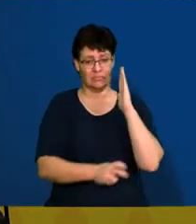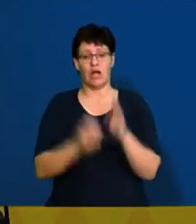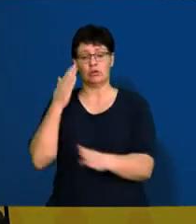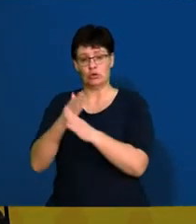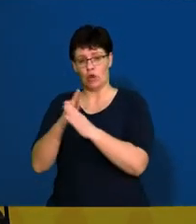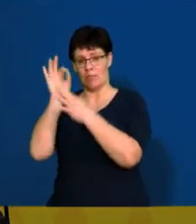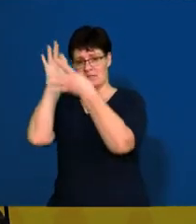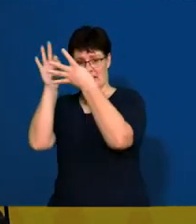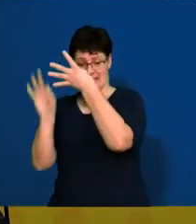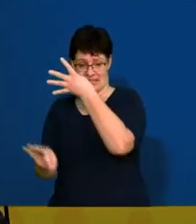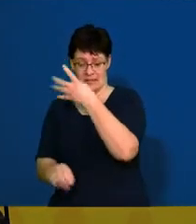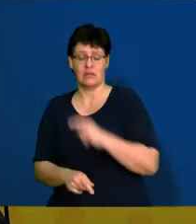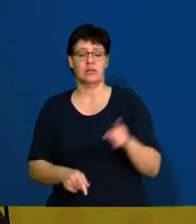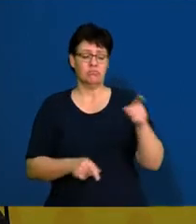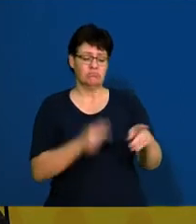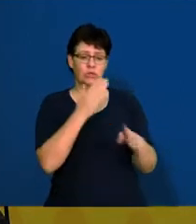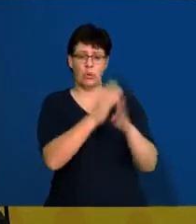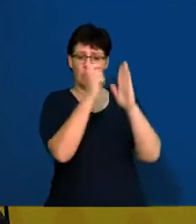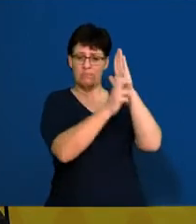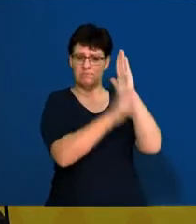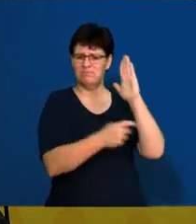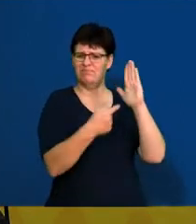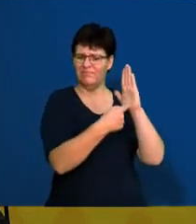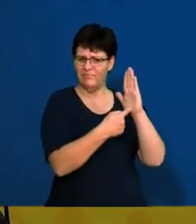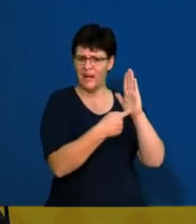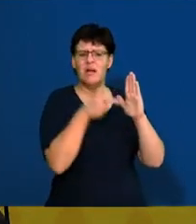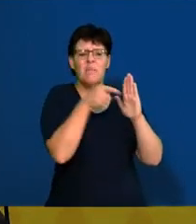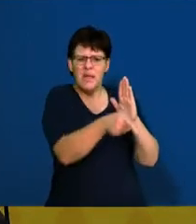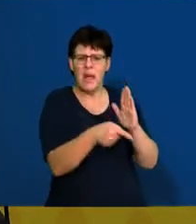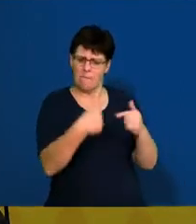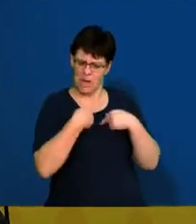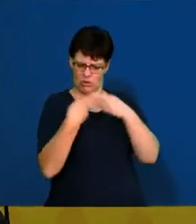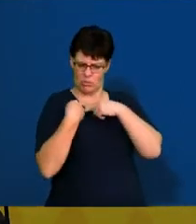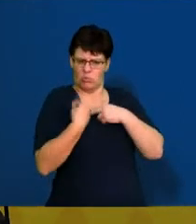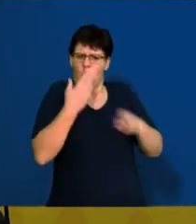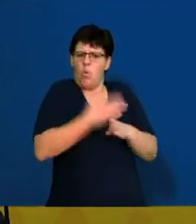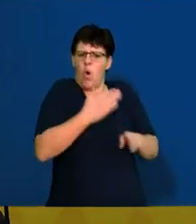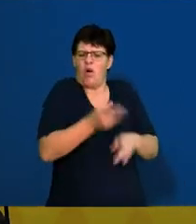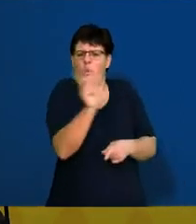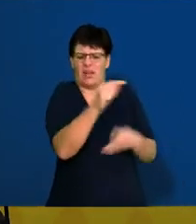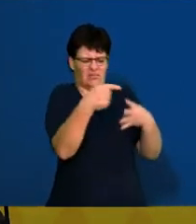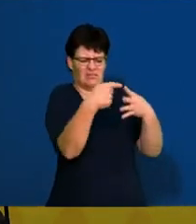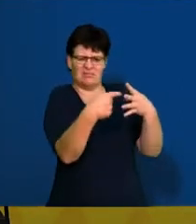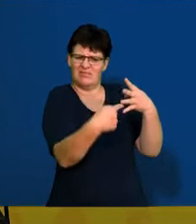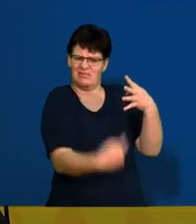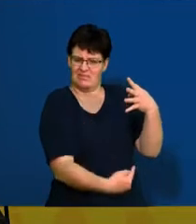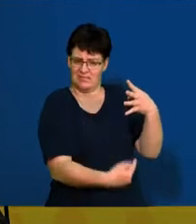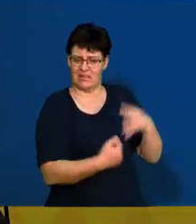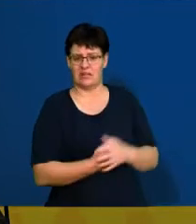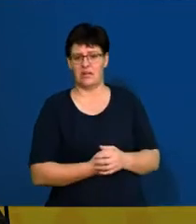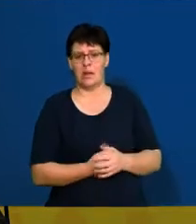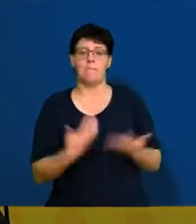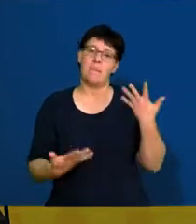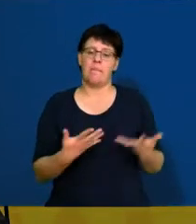your job specification. So, your job description is what does the actual job entail? All right, so, if I